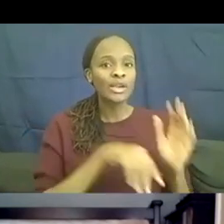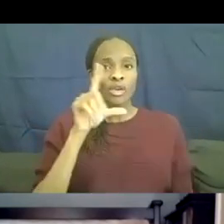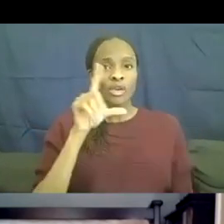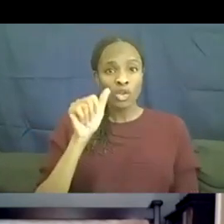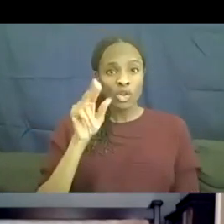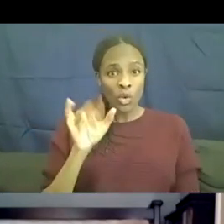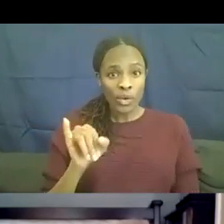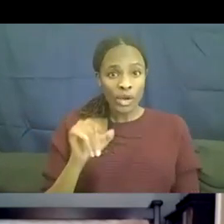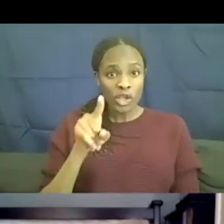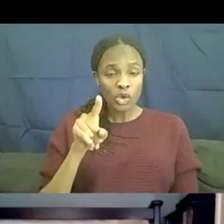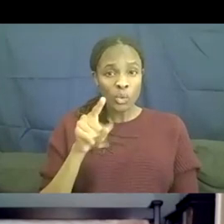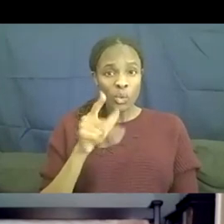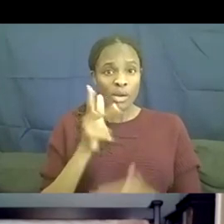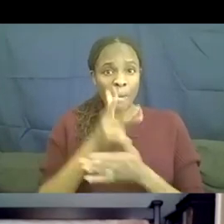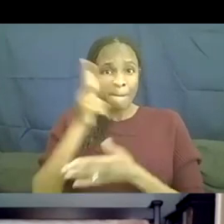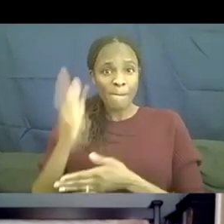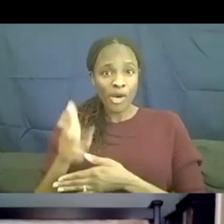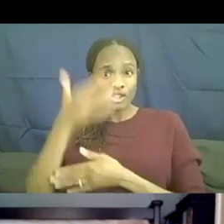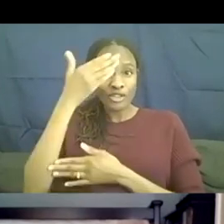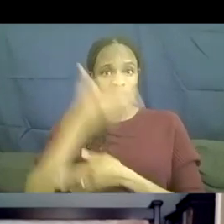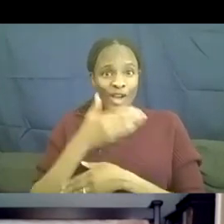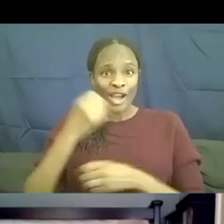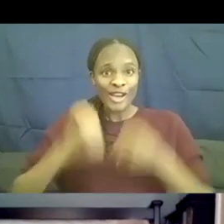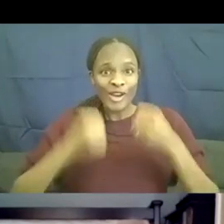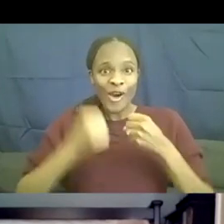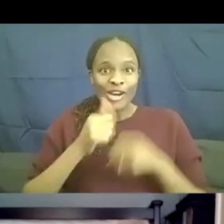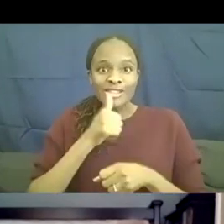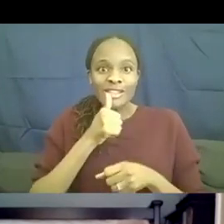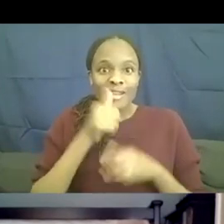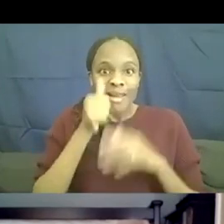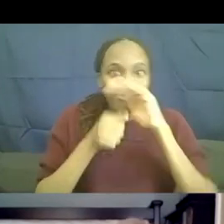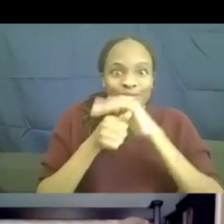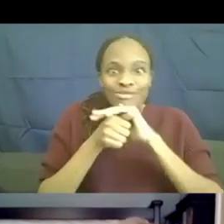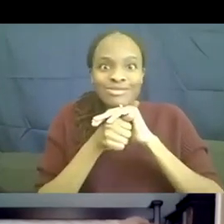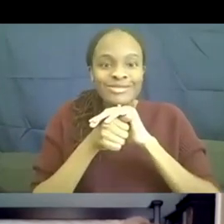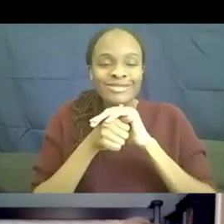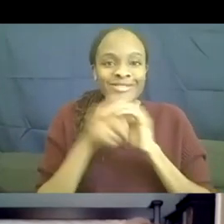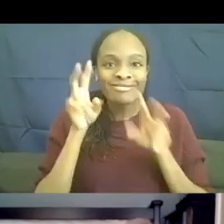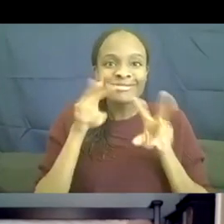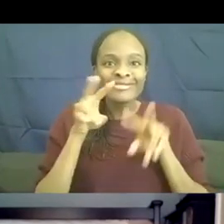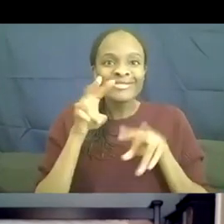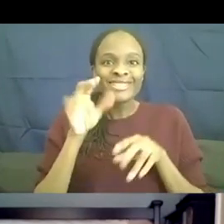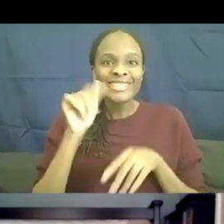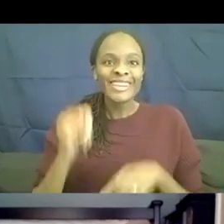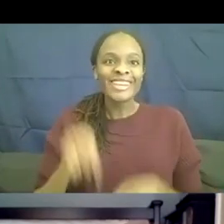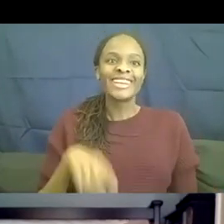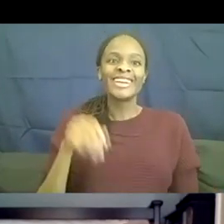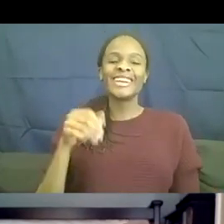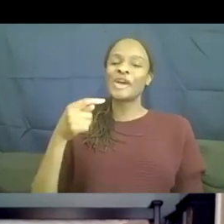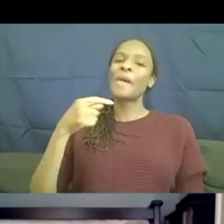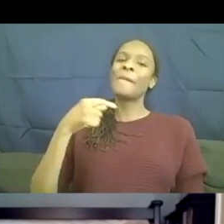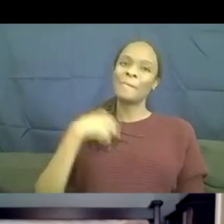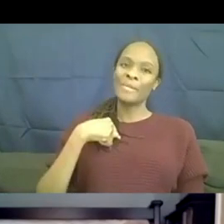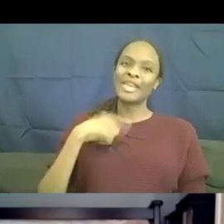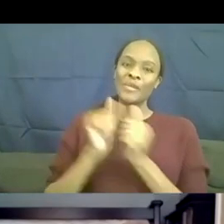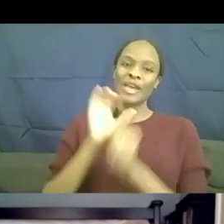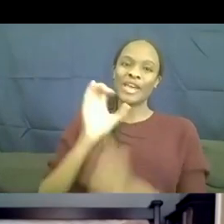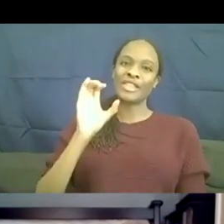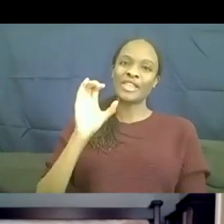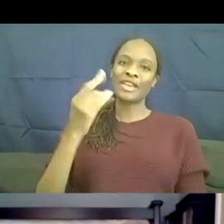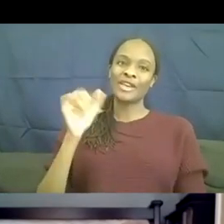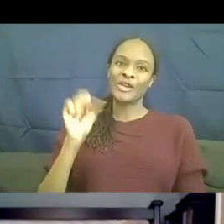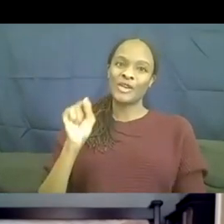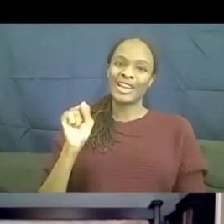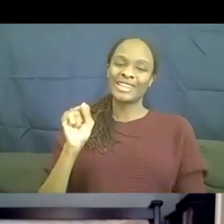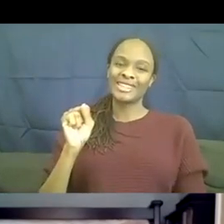front, like in the car secretly, like the apartment they were in? Me and Chris, Meg's mom, we met every day